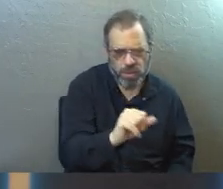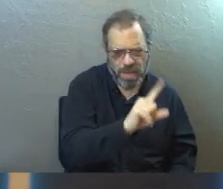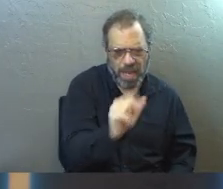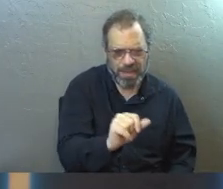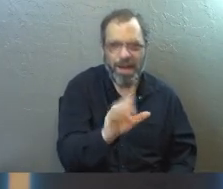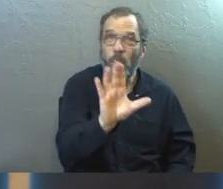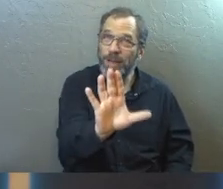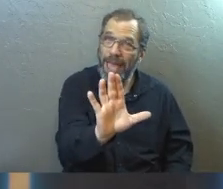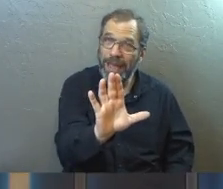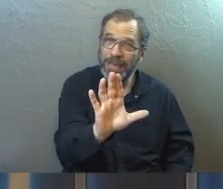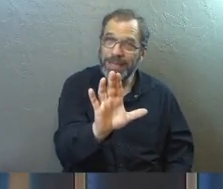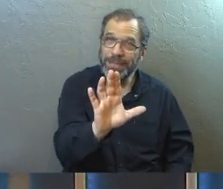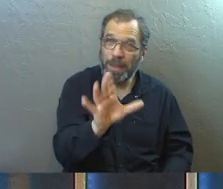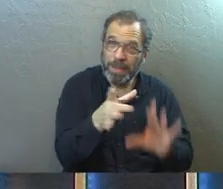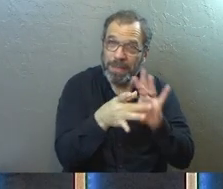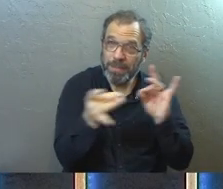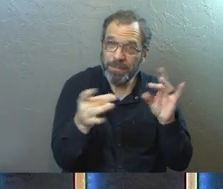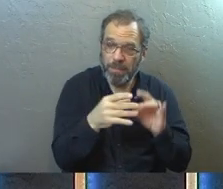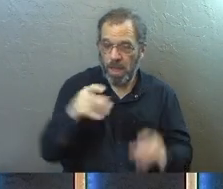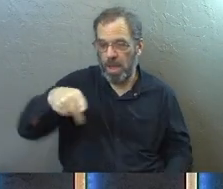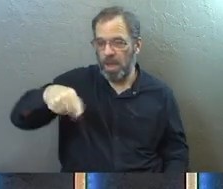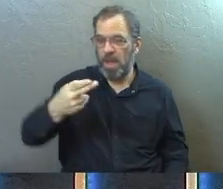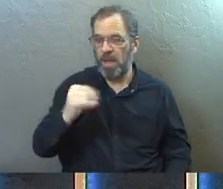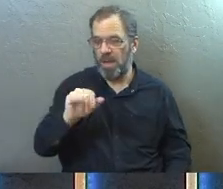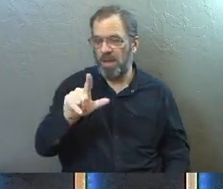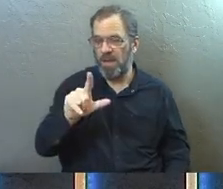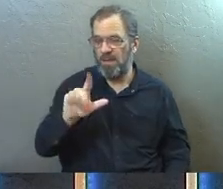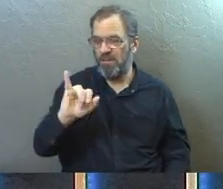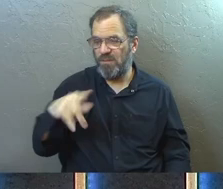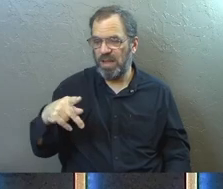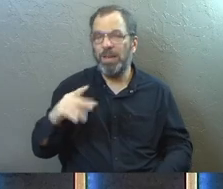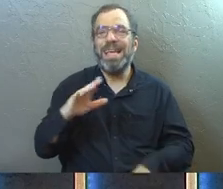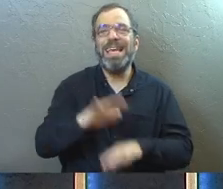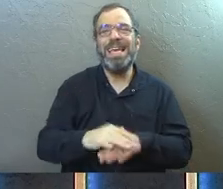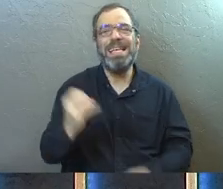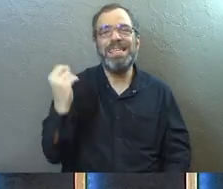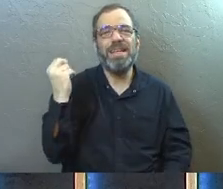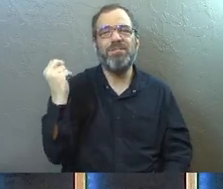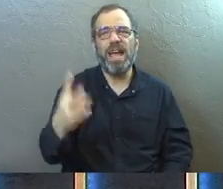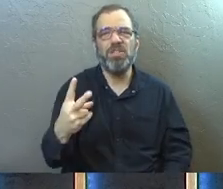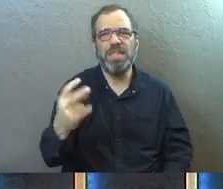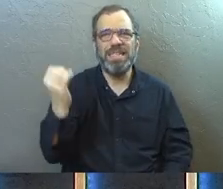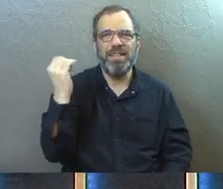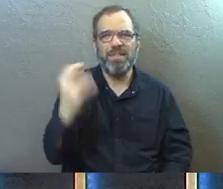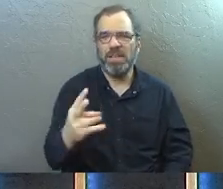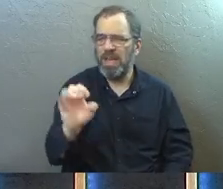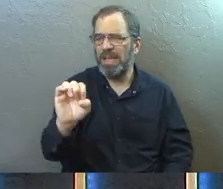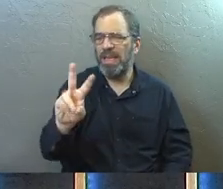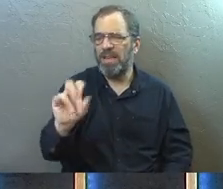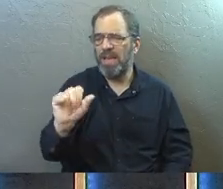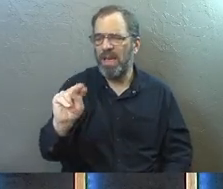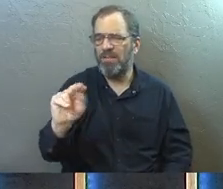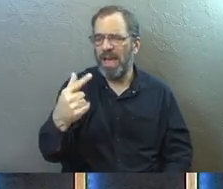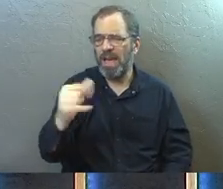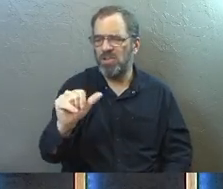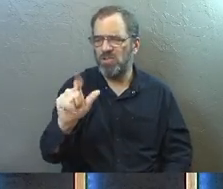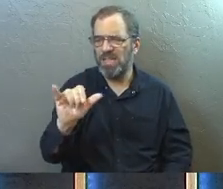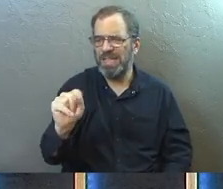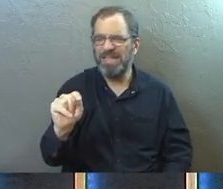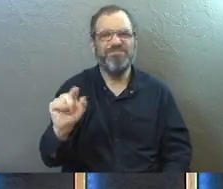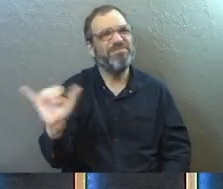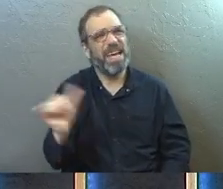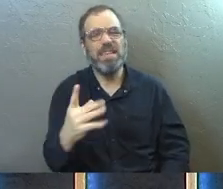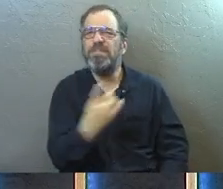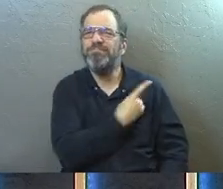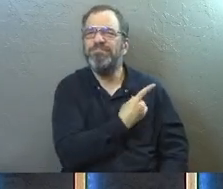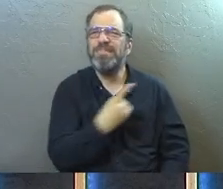So, let me give you just a little bit of context here. Philip is an evangelist in the early church. He was one of the kind of deacon-like